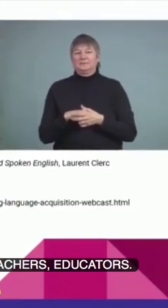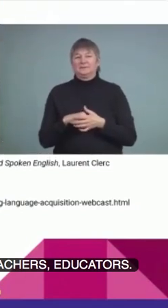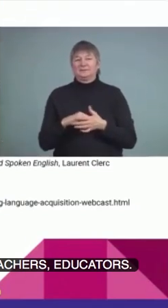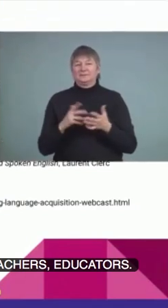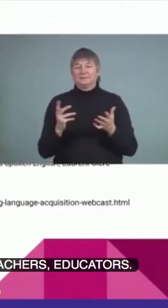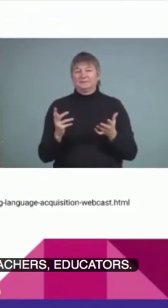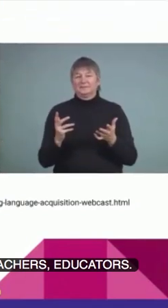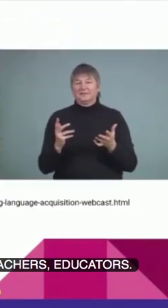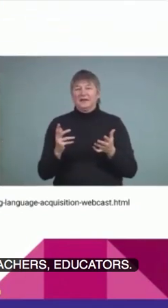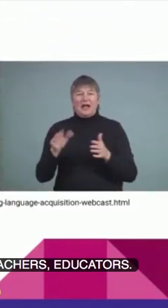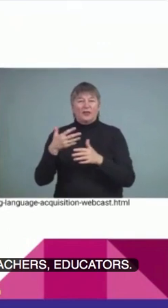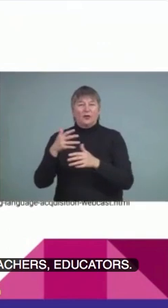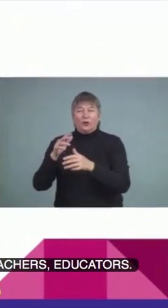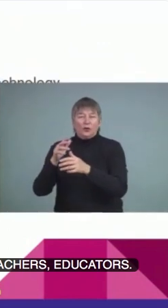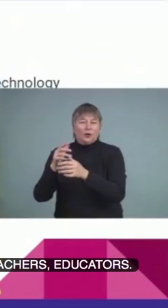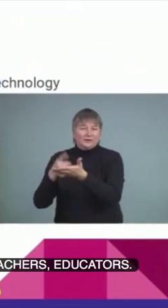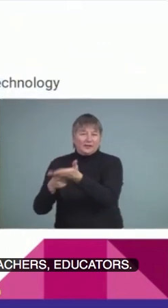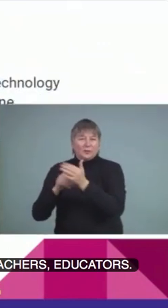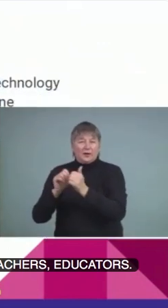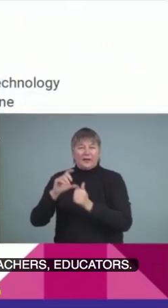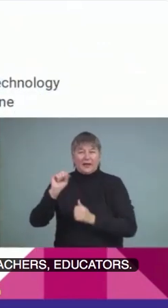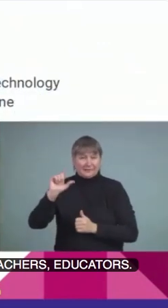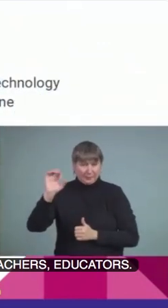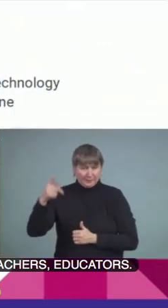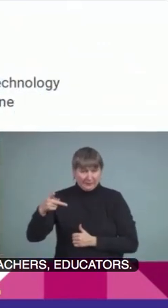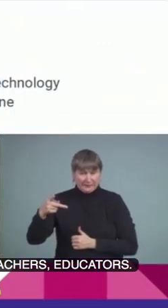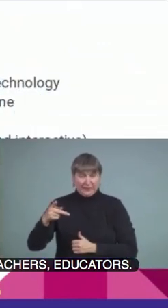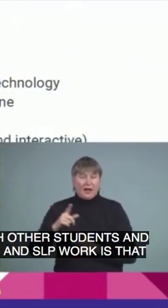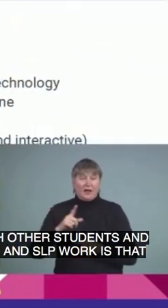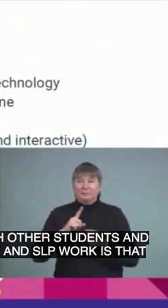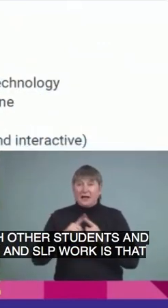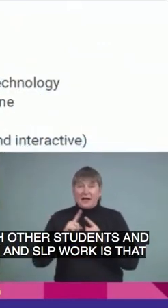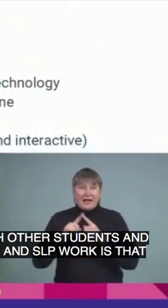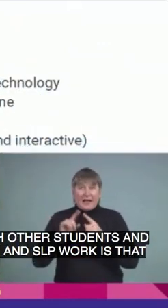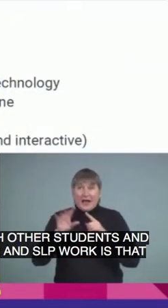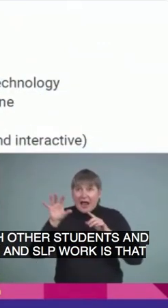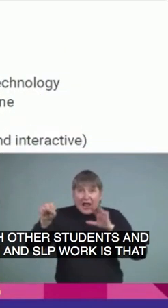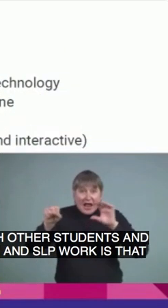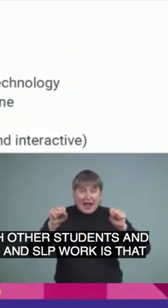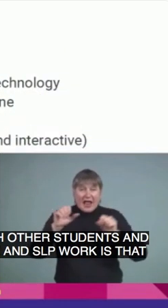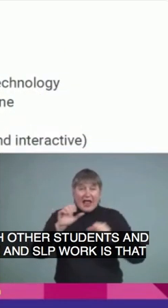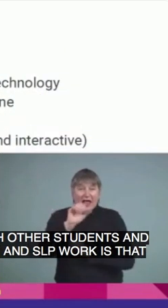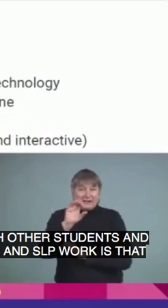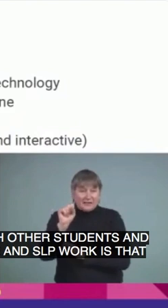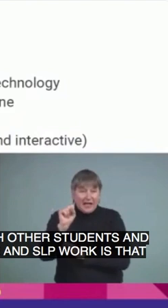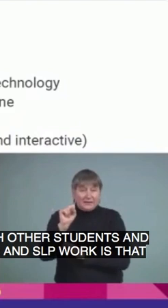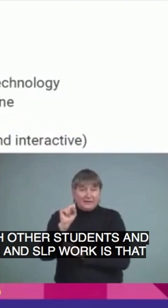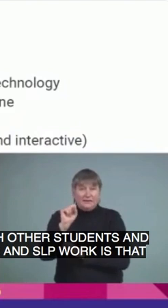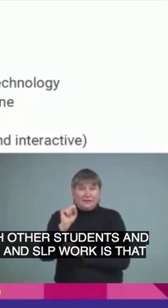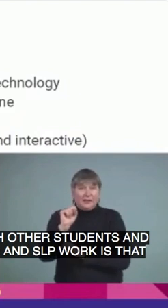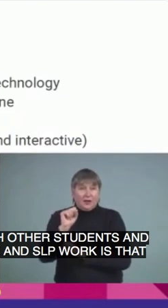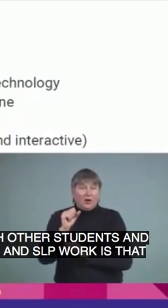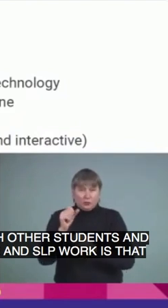and SLP work is that access to language is what we deserve as humans.